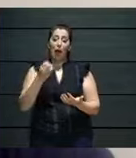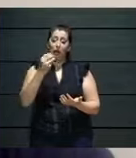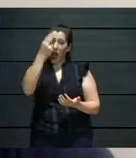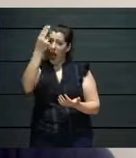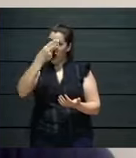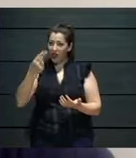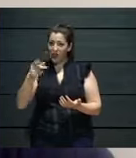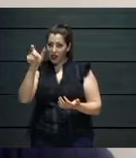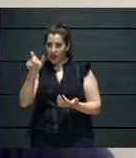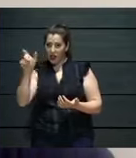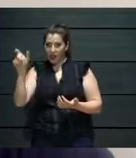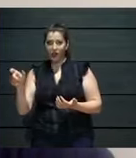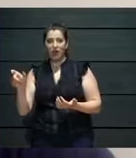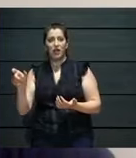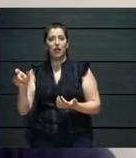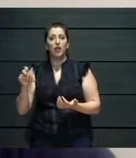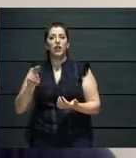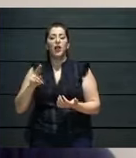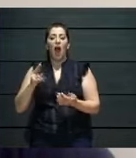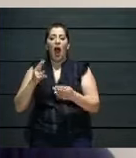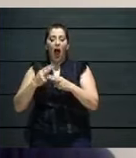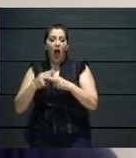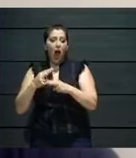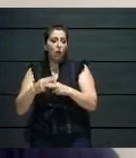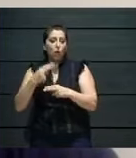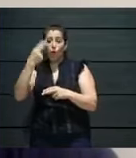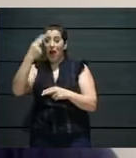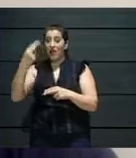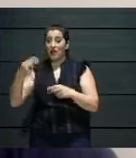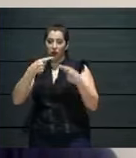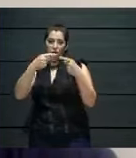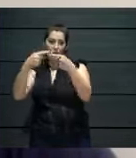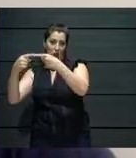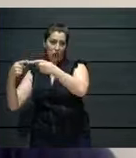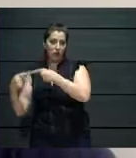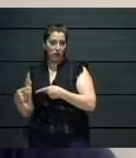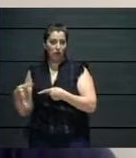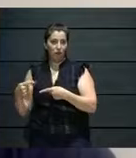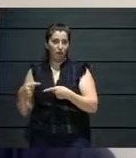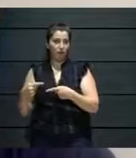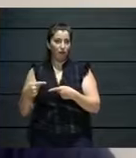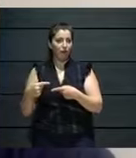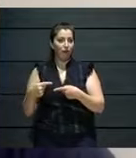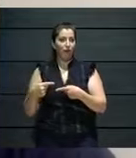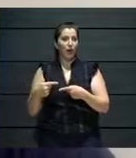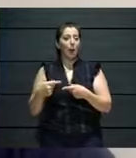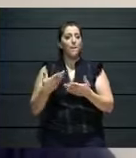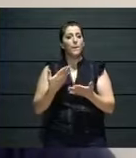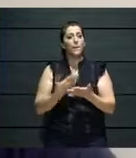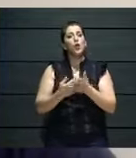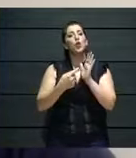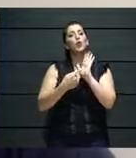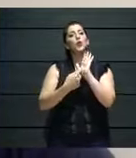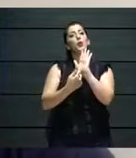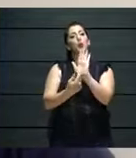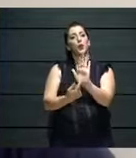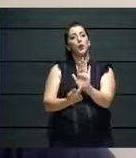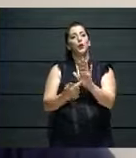reflection on isolation in times of Corona. And they filled the rooms with film, audio,